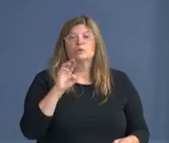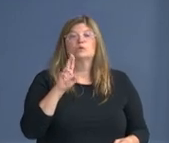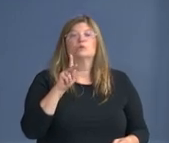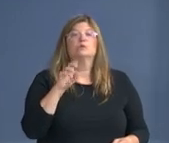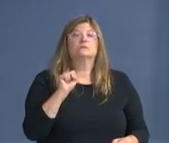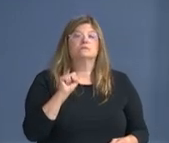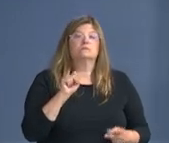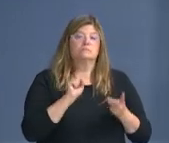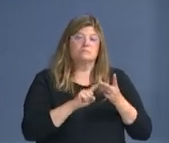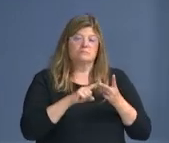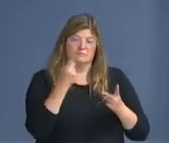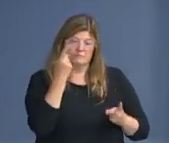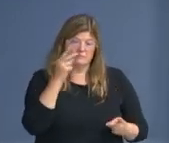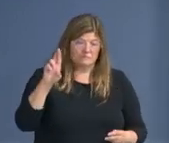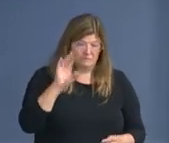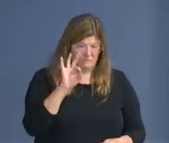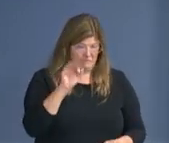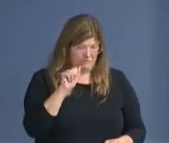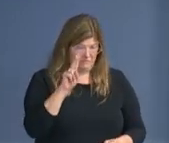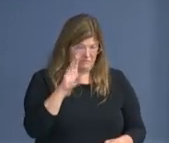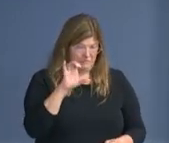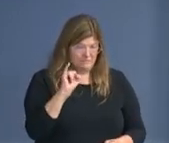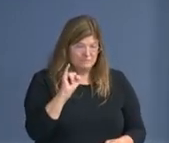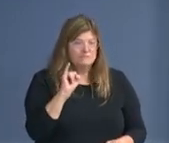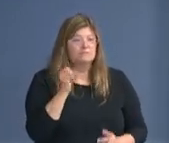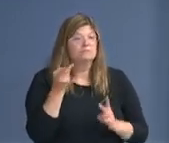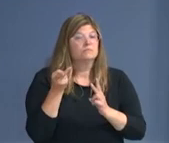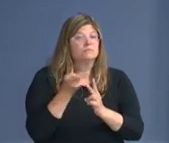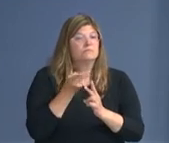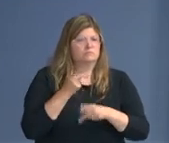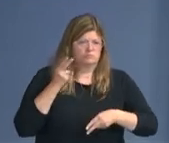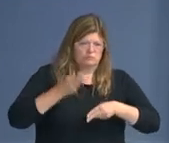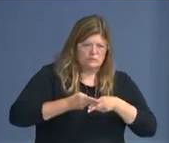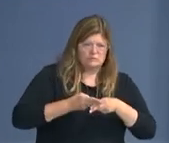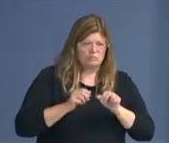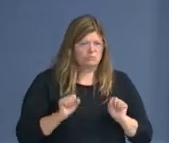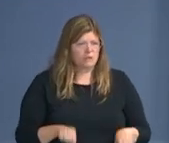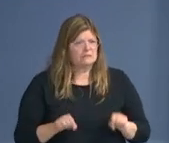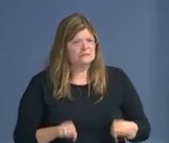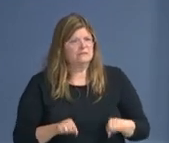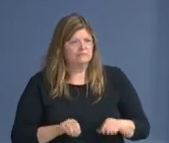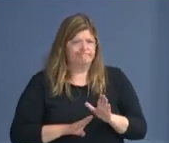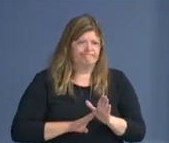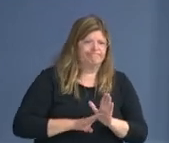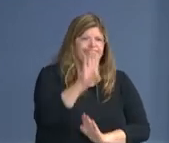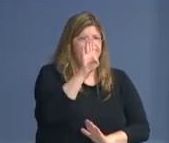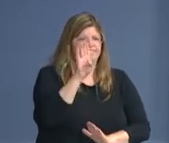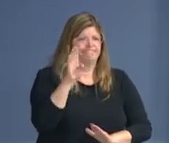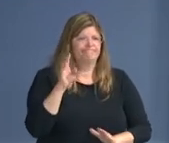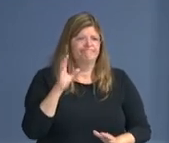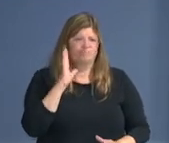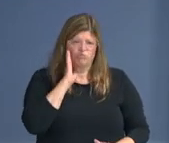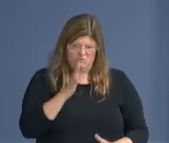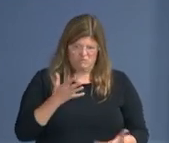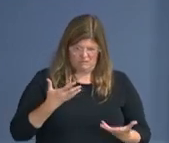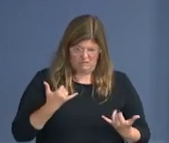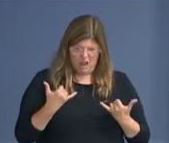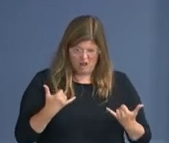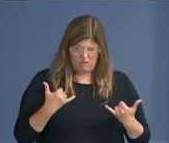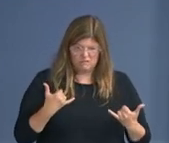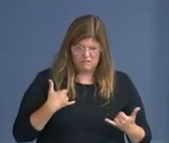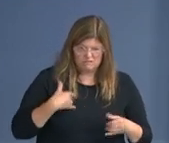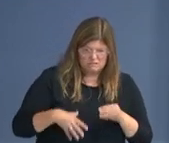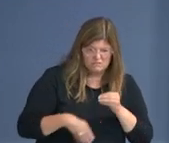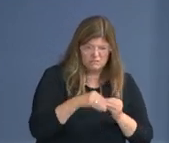in the fall in terms of the coronavirus. And as well as the flu. And while the district